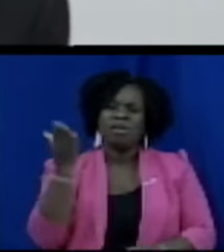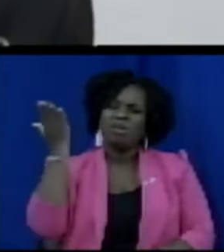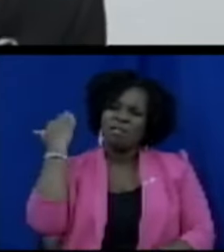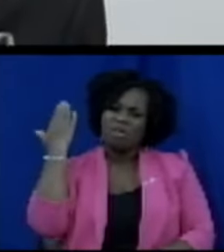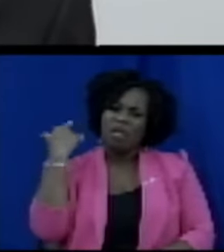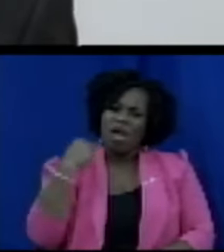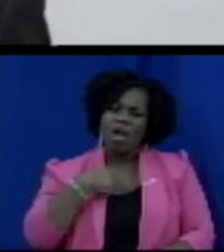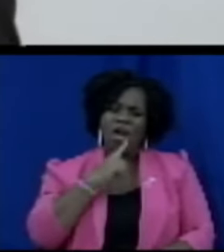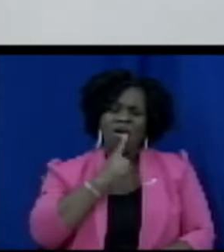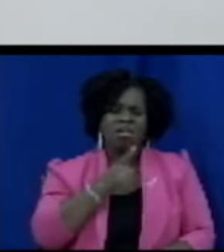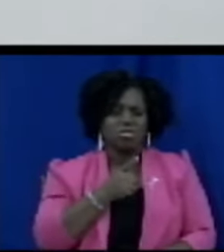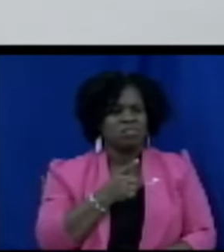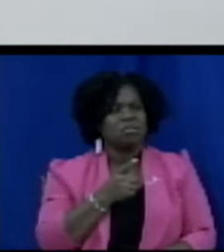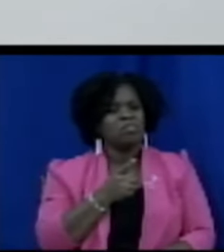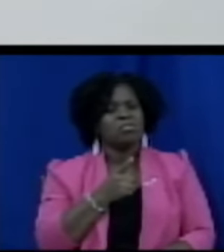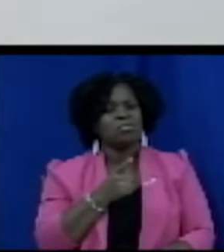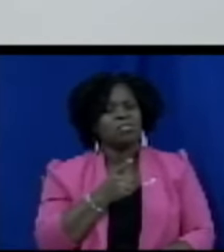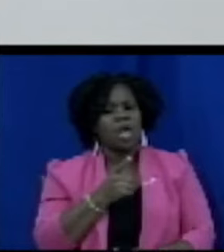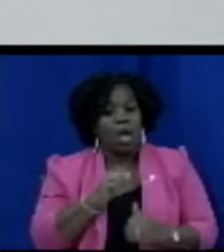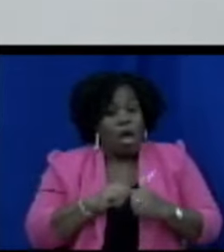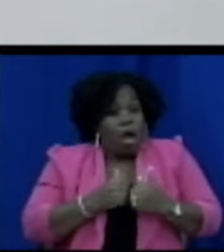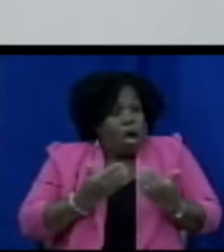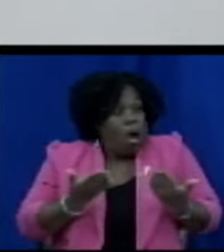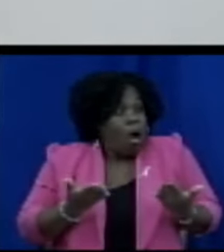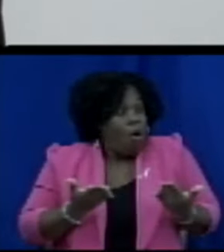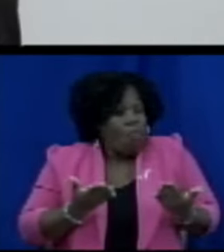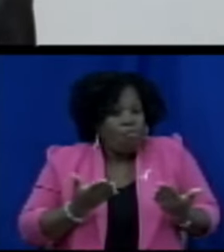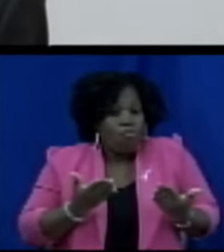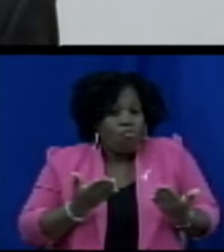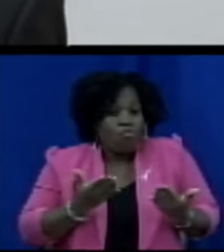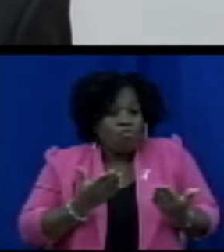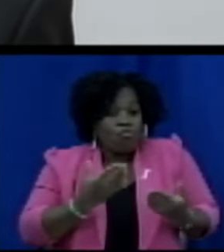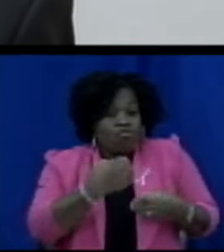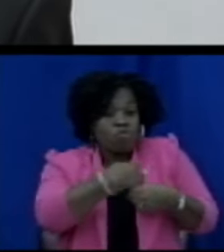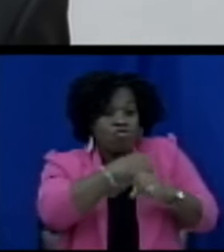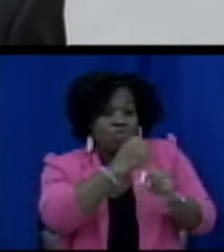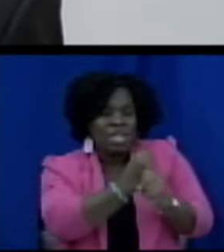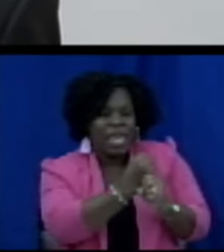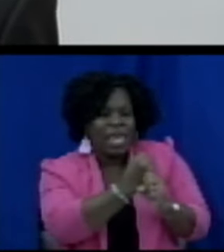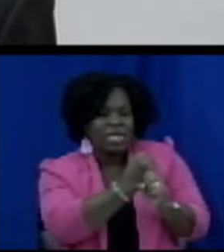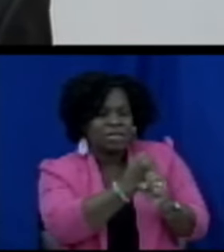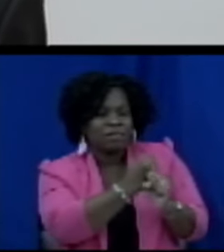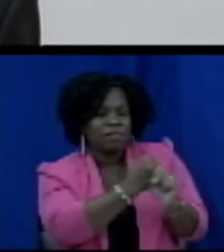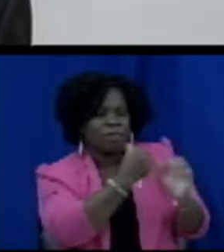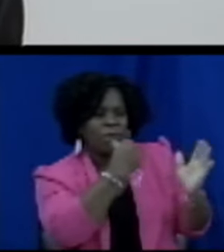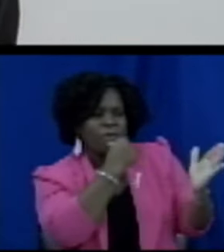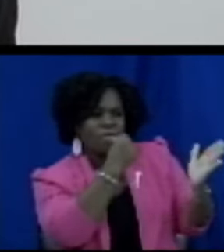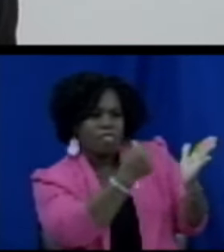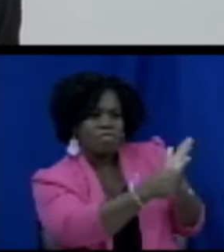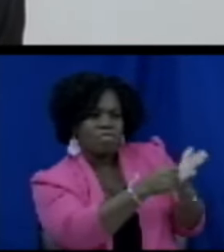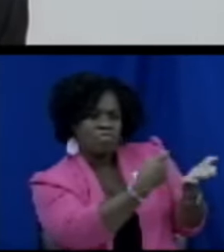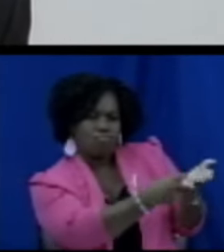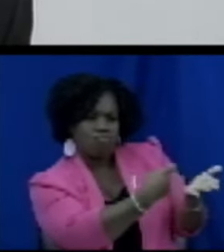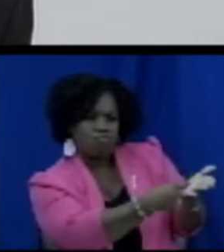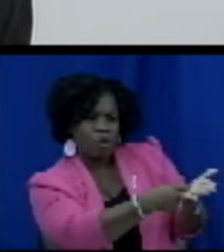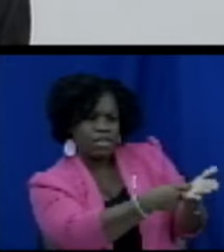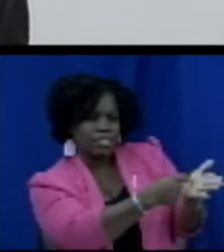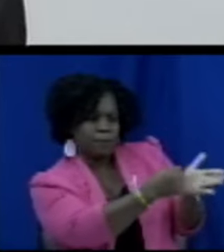how are the prices set the prices are set